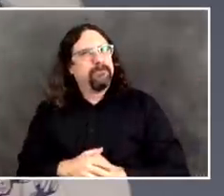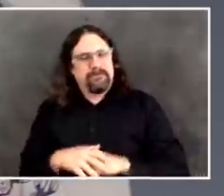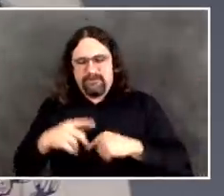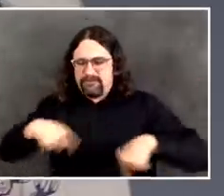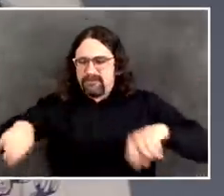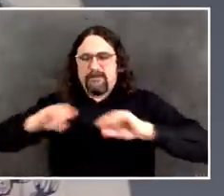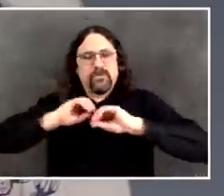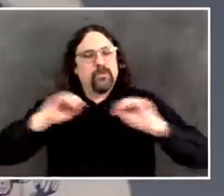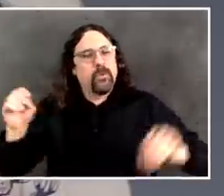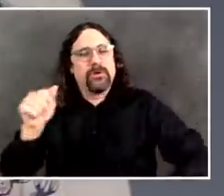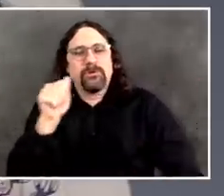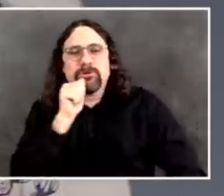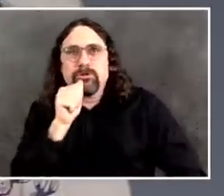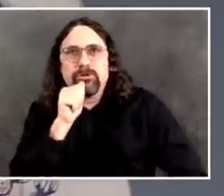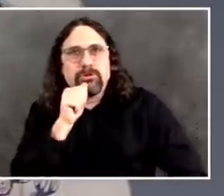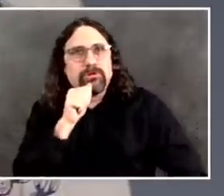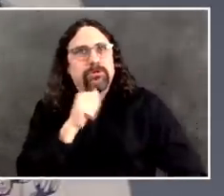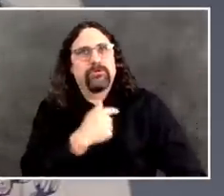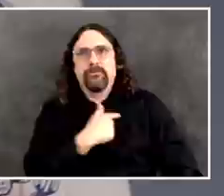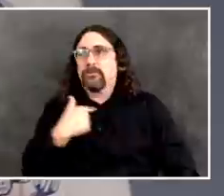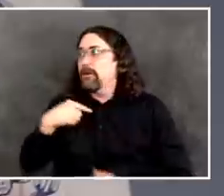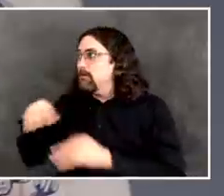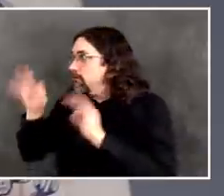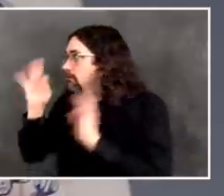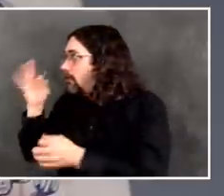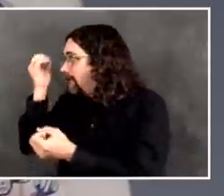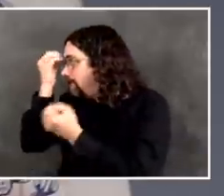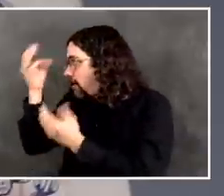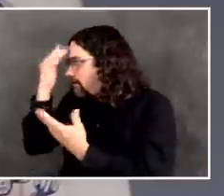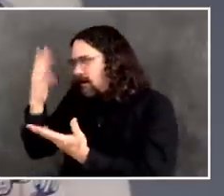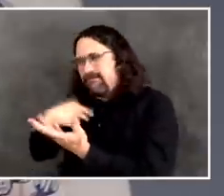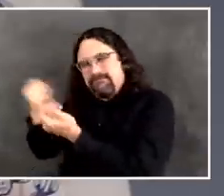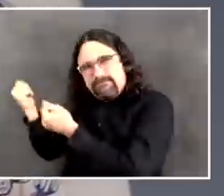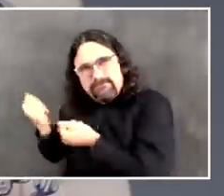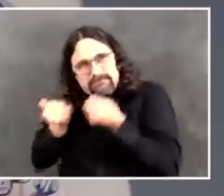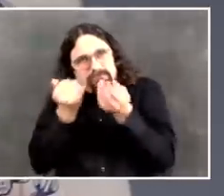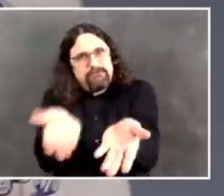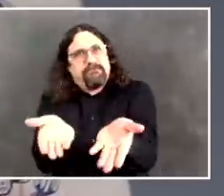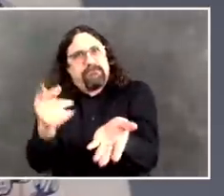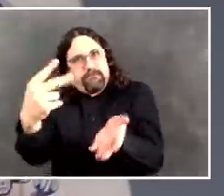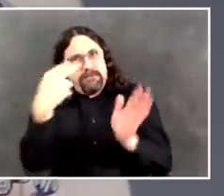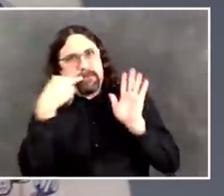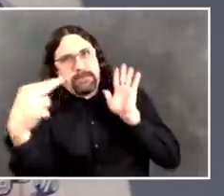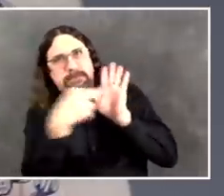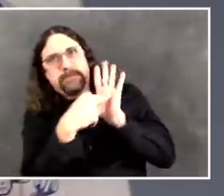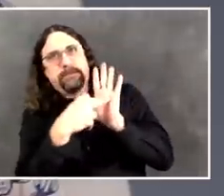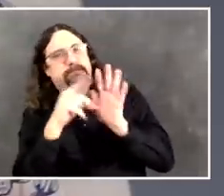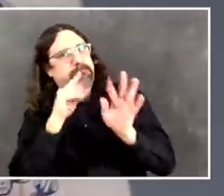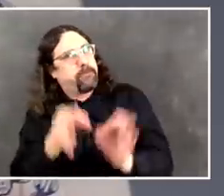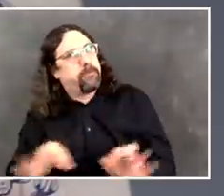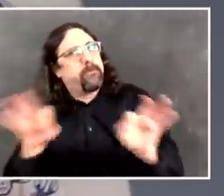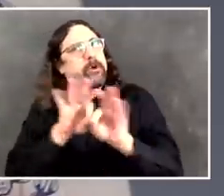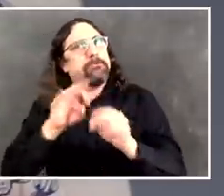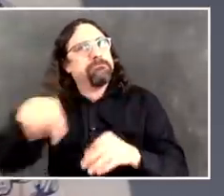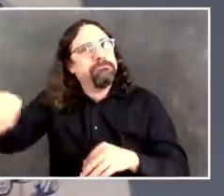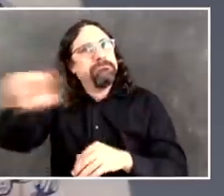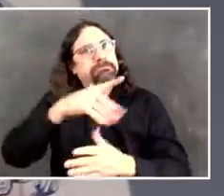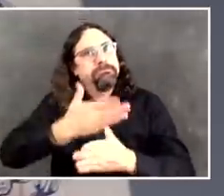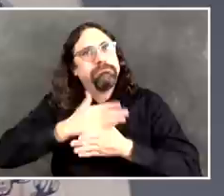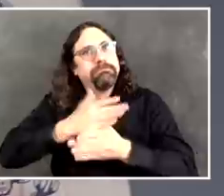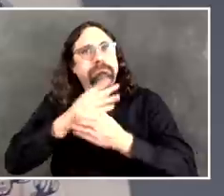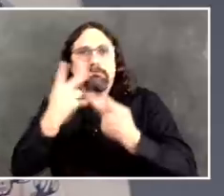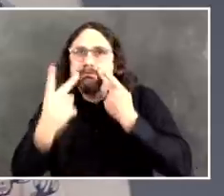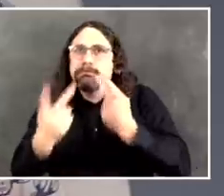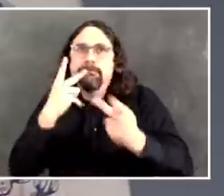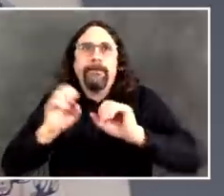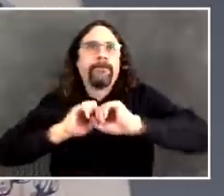in the open to show you what's happening and then we all judge together how we're doing. Now I don't know